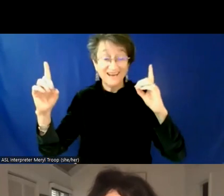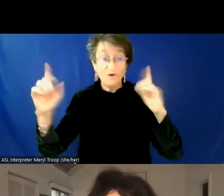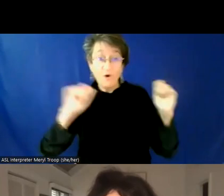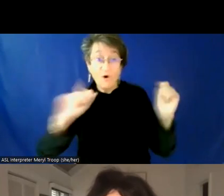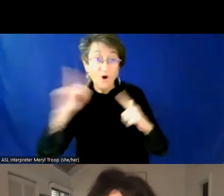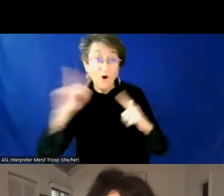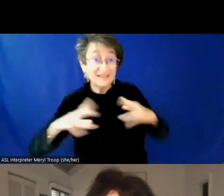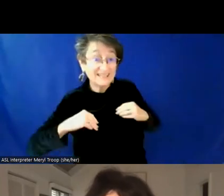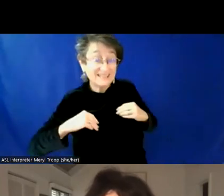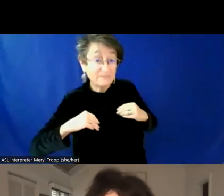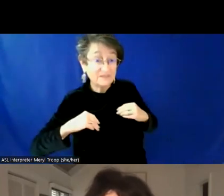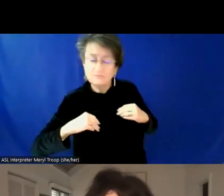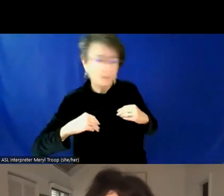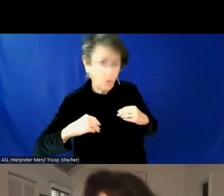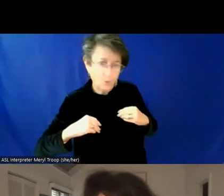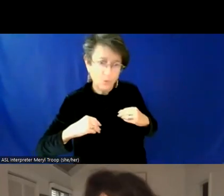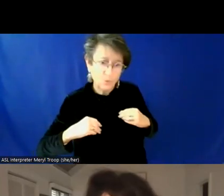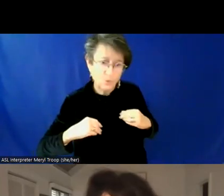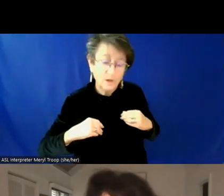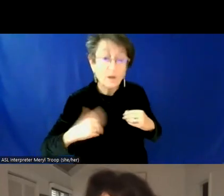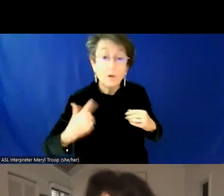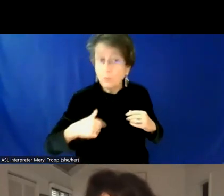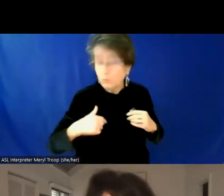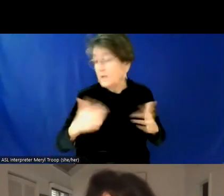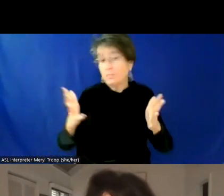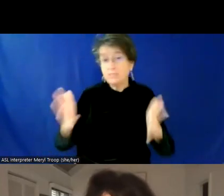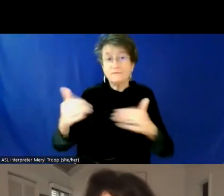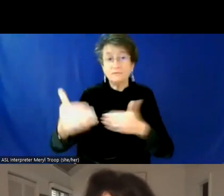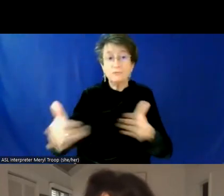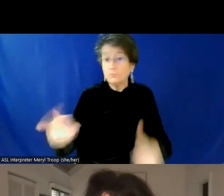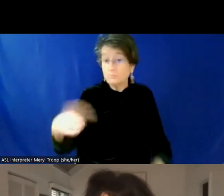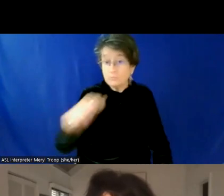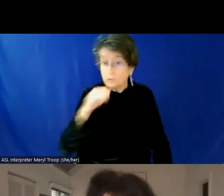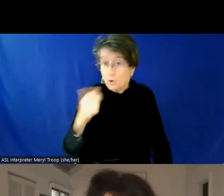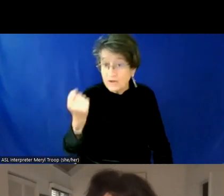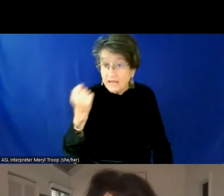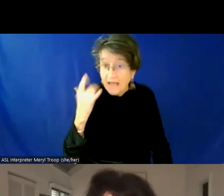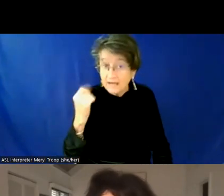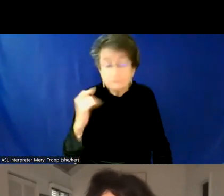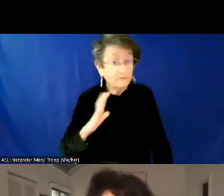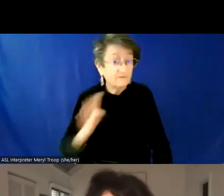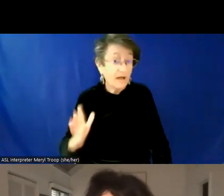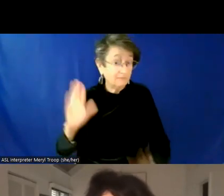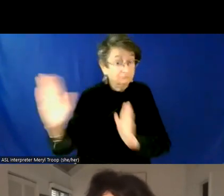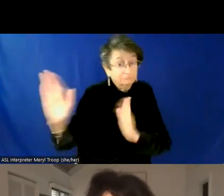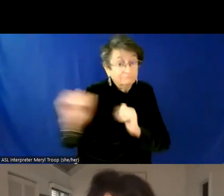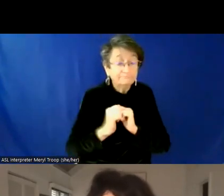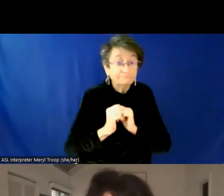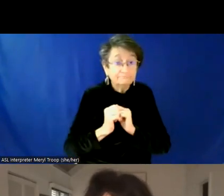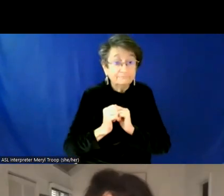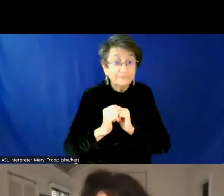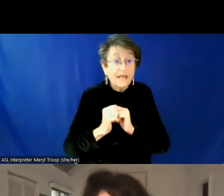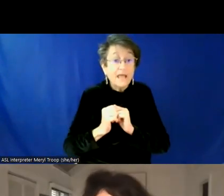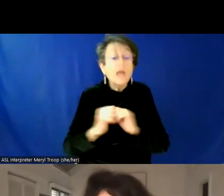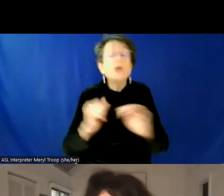left space for people to not get it. And as long as they're not being disrespectful, um, you know, that's